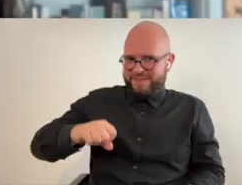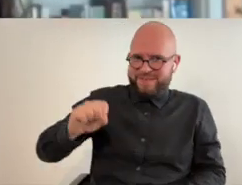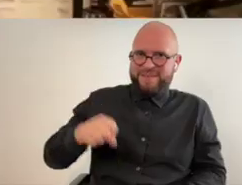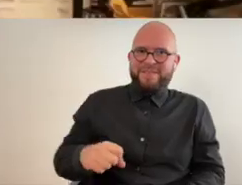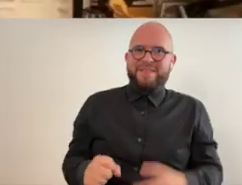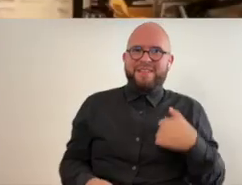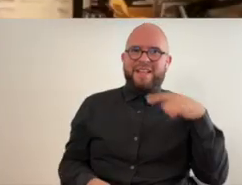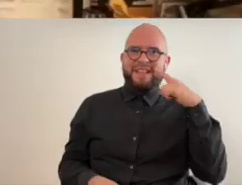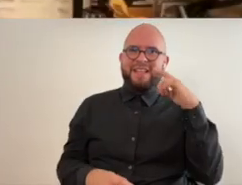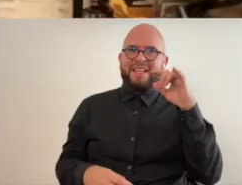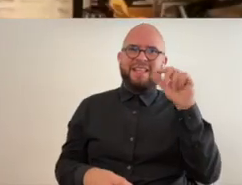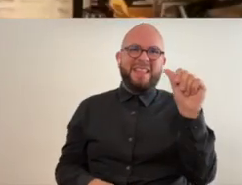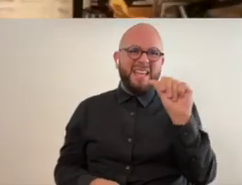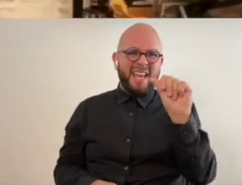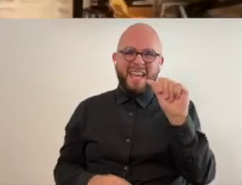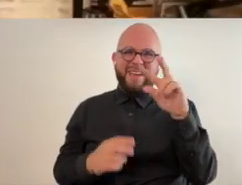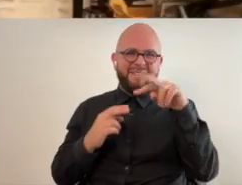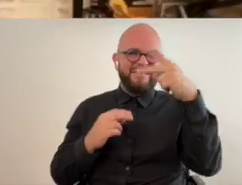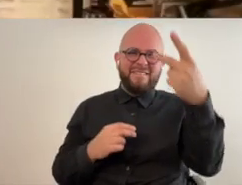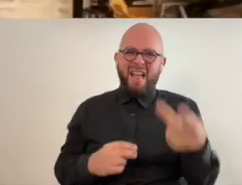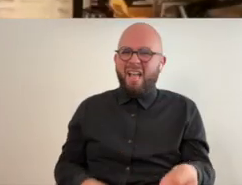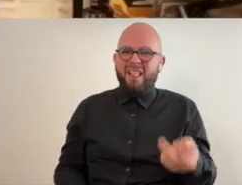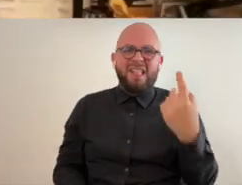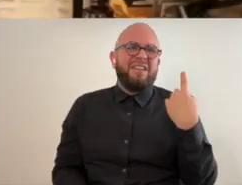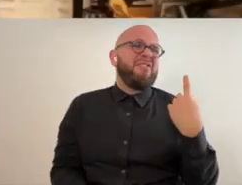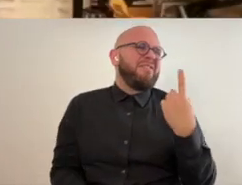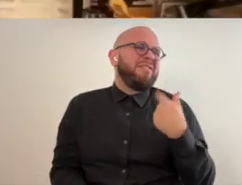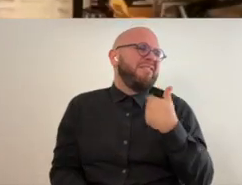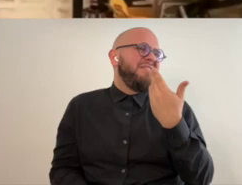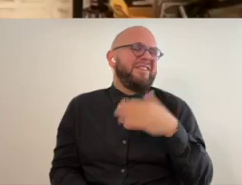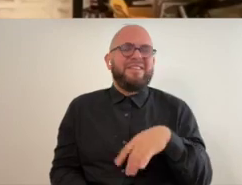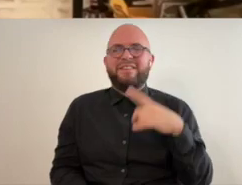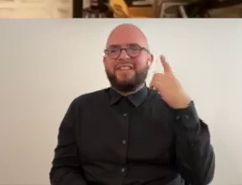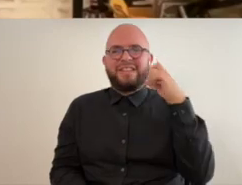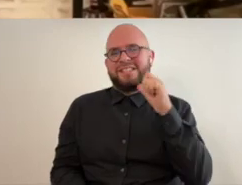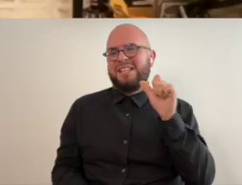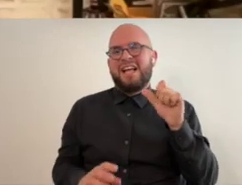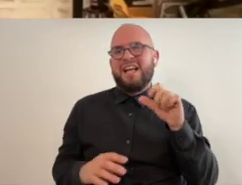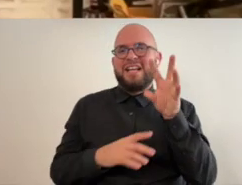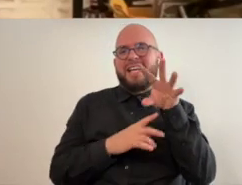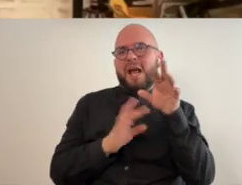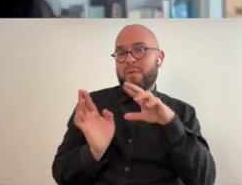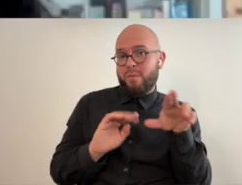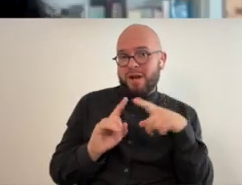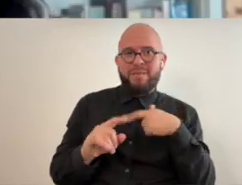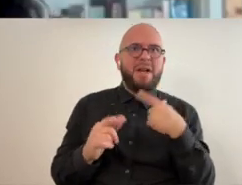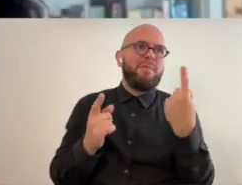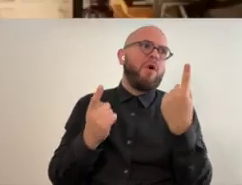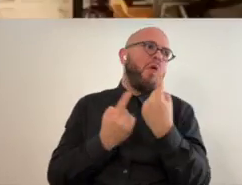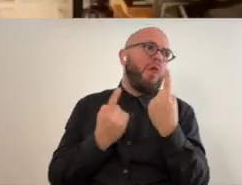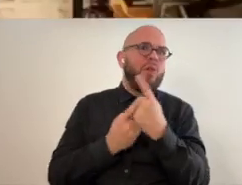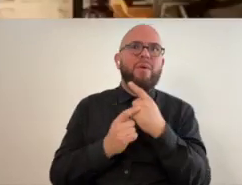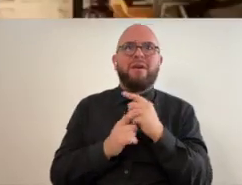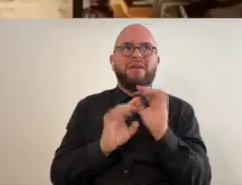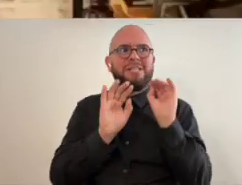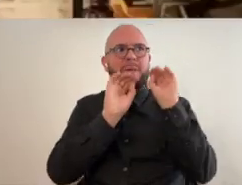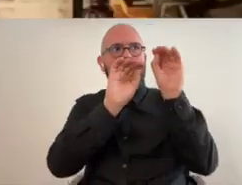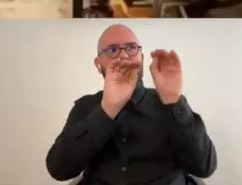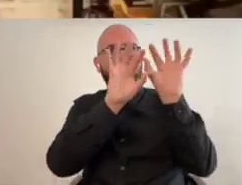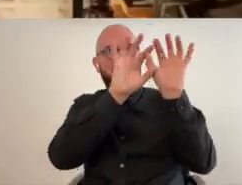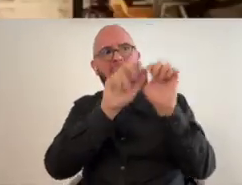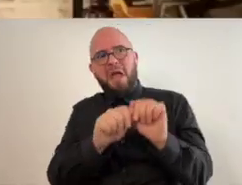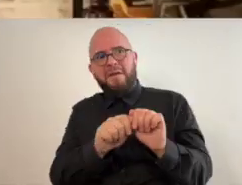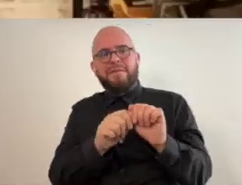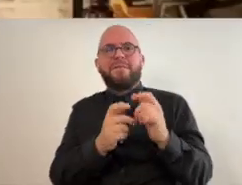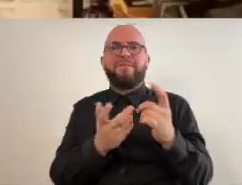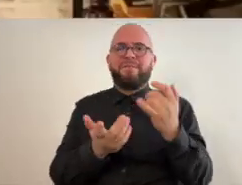back yes what one i think the a fell off or yeah that part's not camera ready but